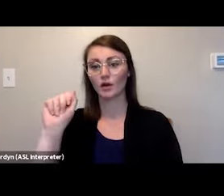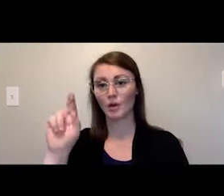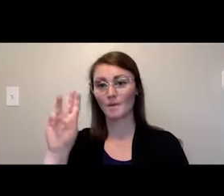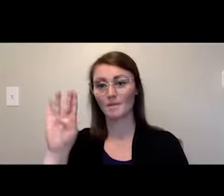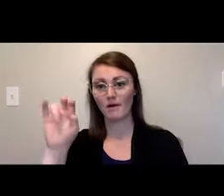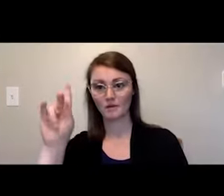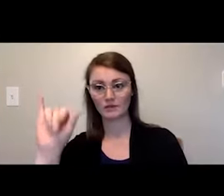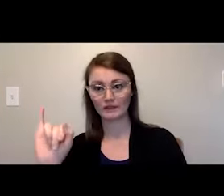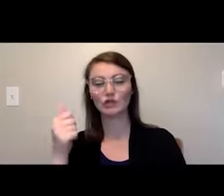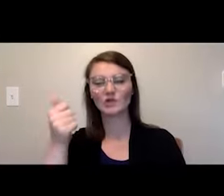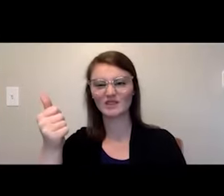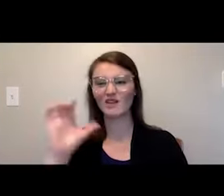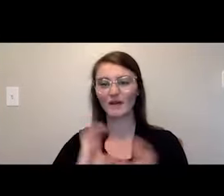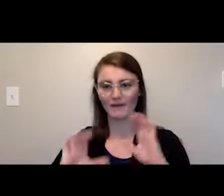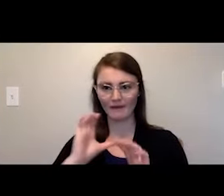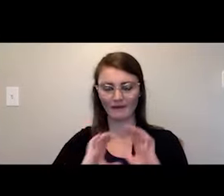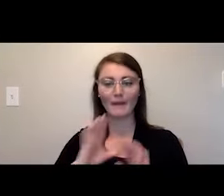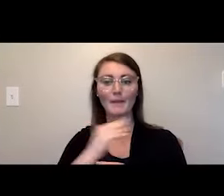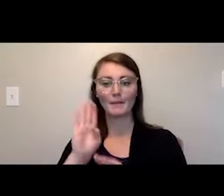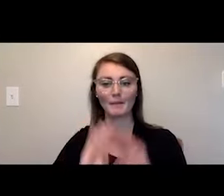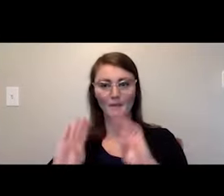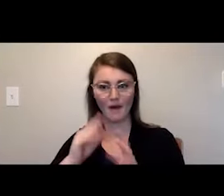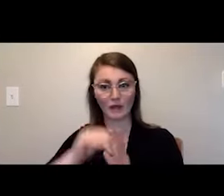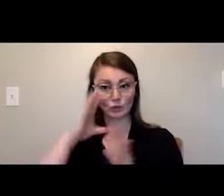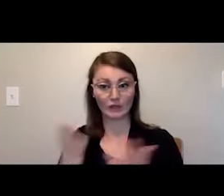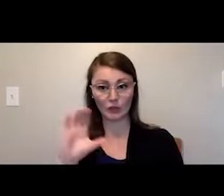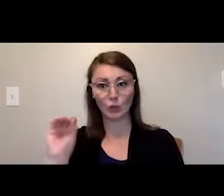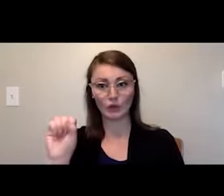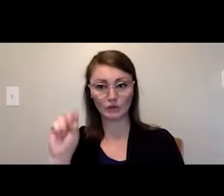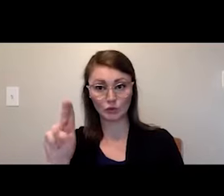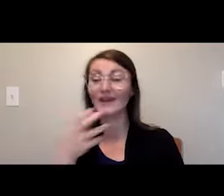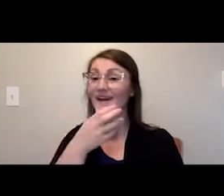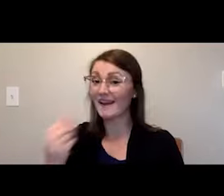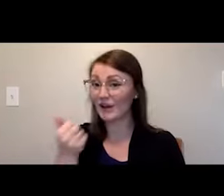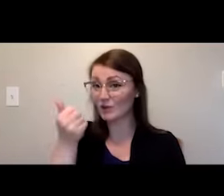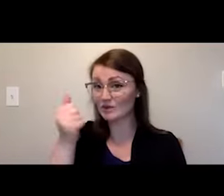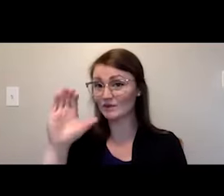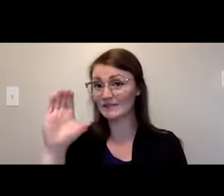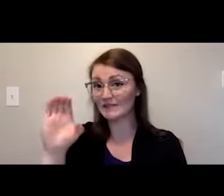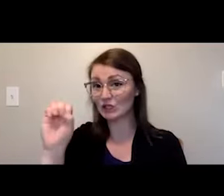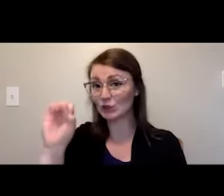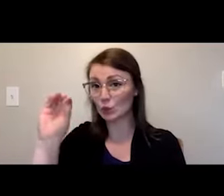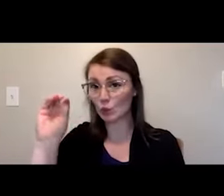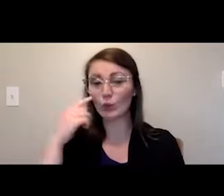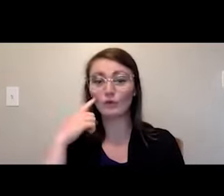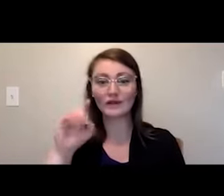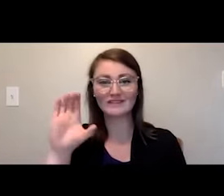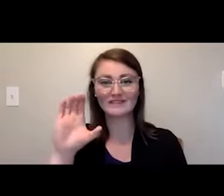chemistry student at ohio state as well as the ceo of 3d 3 of c3d